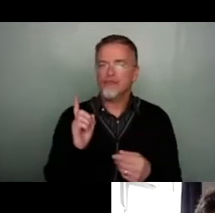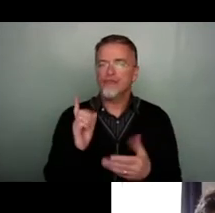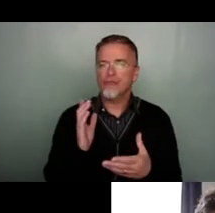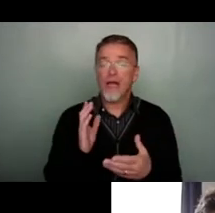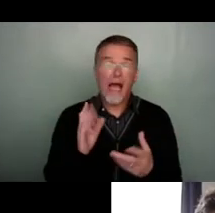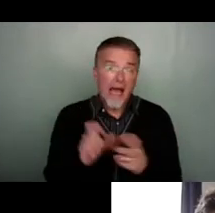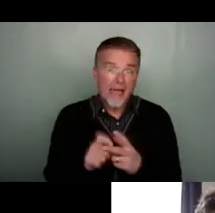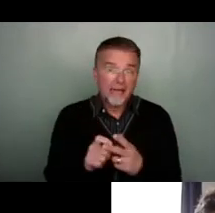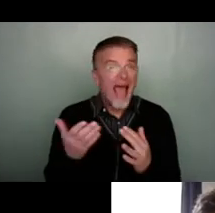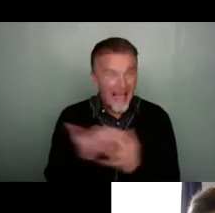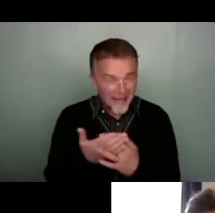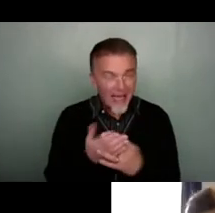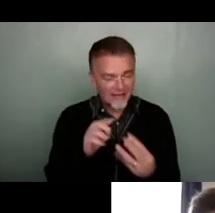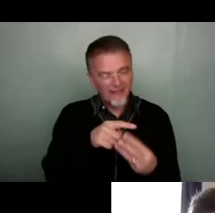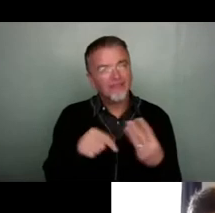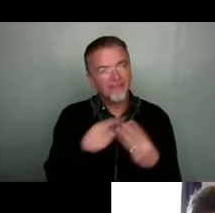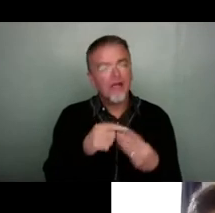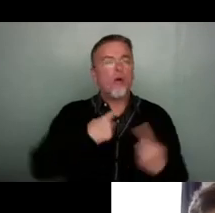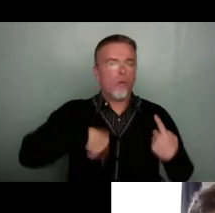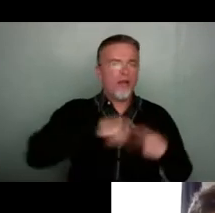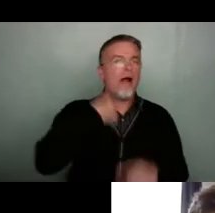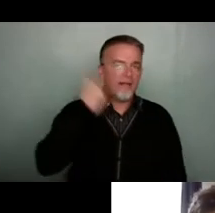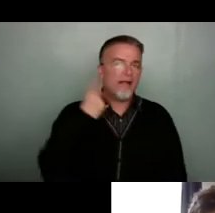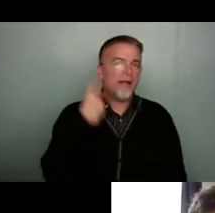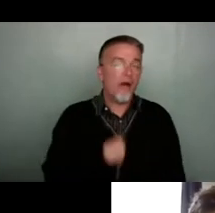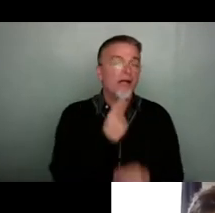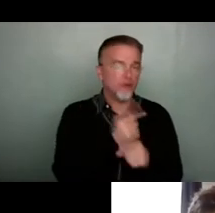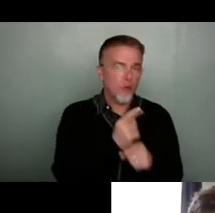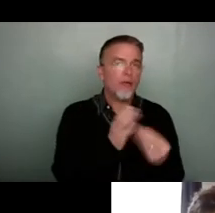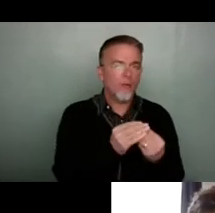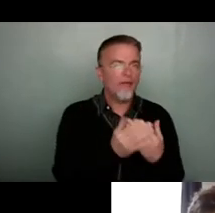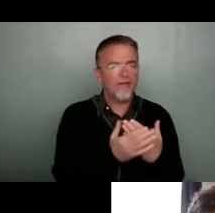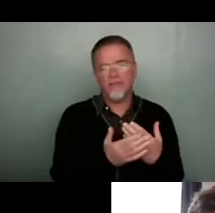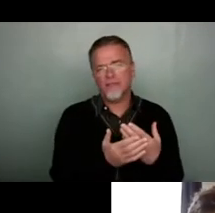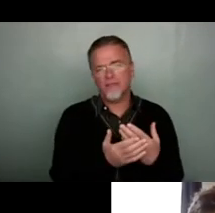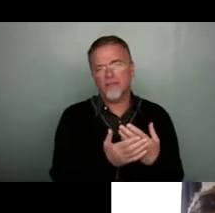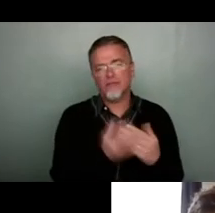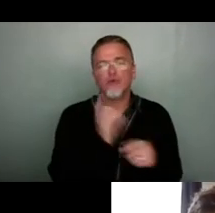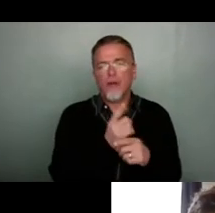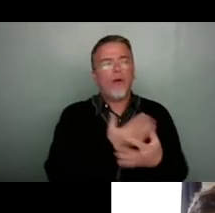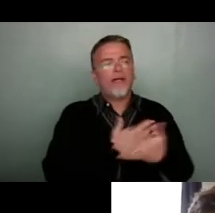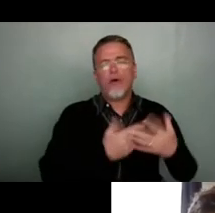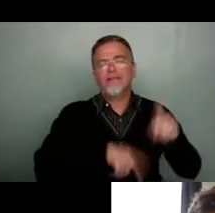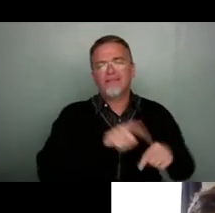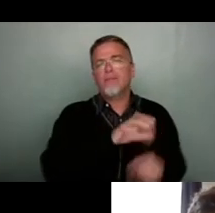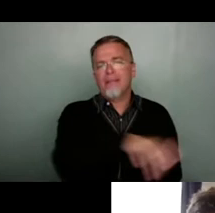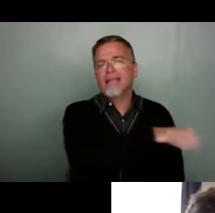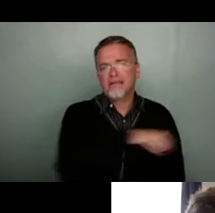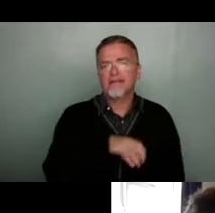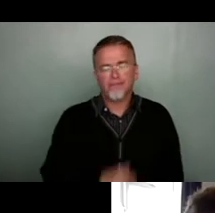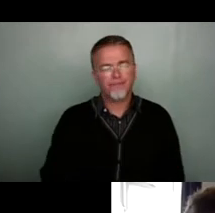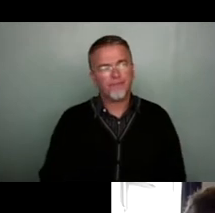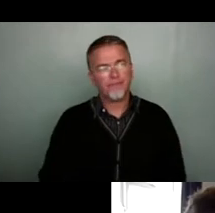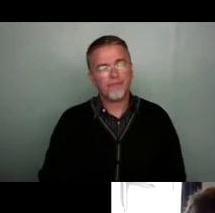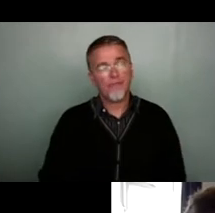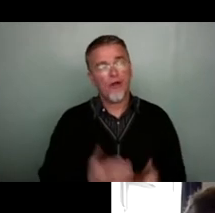access is something that we're thinking about and talking about in lots of different spaces. For